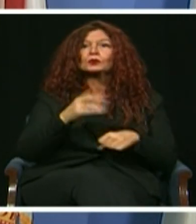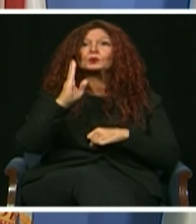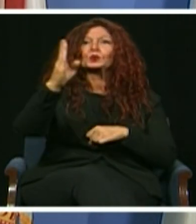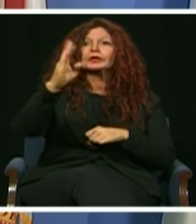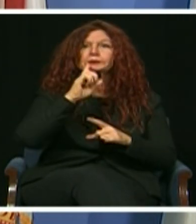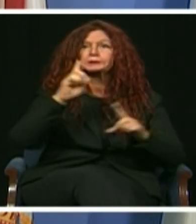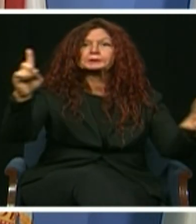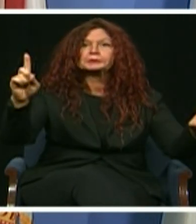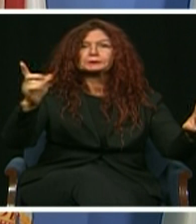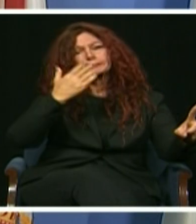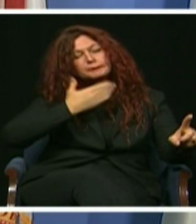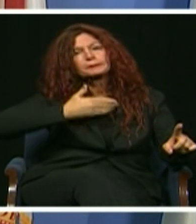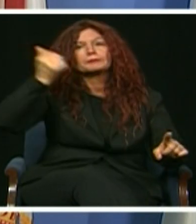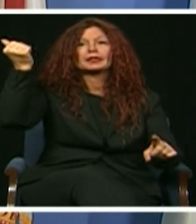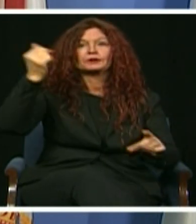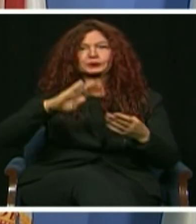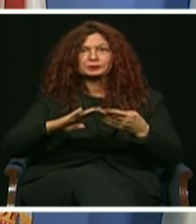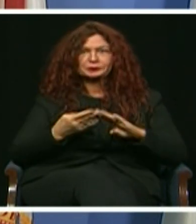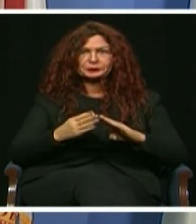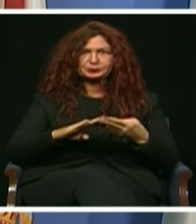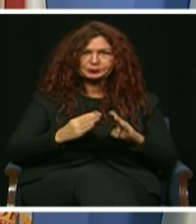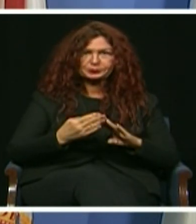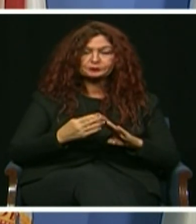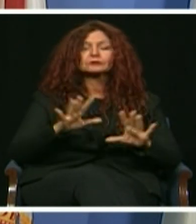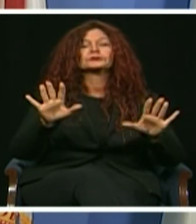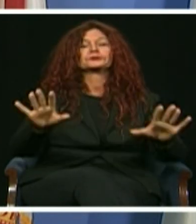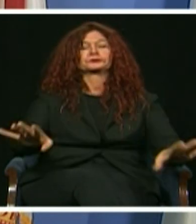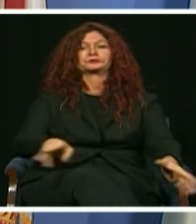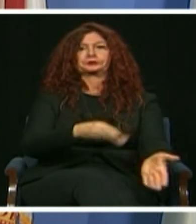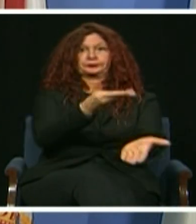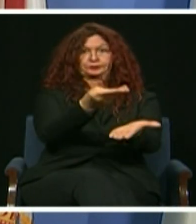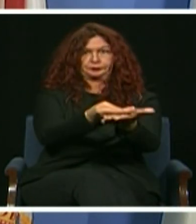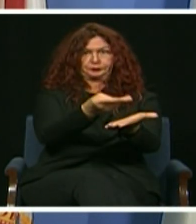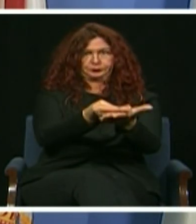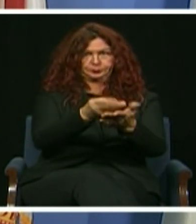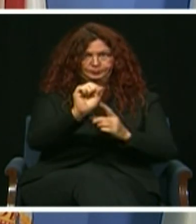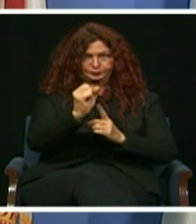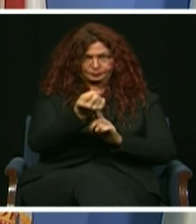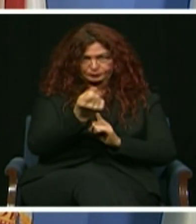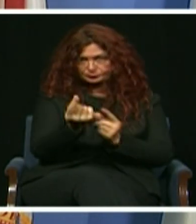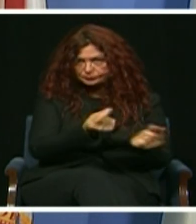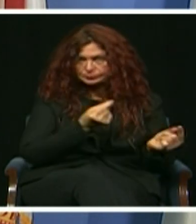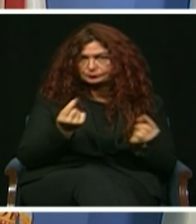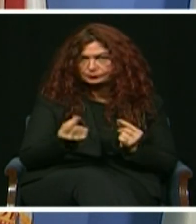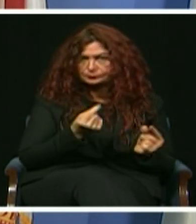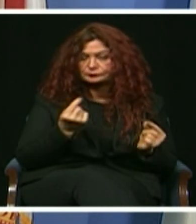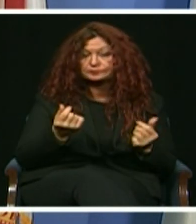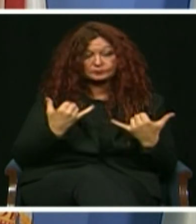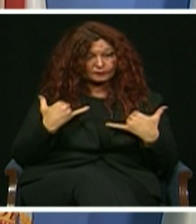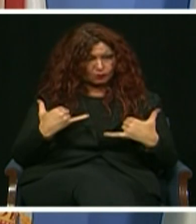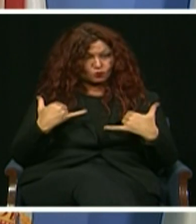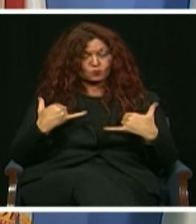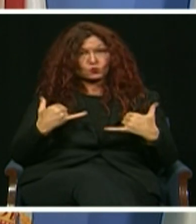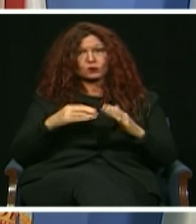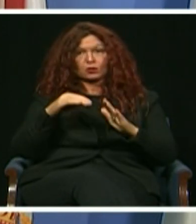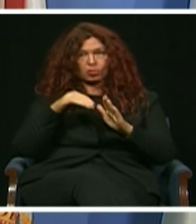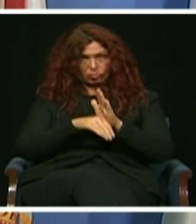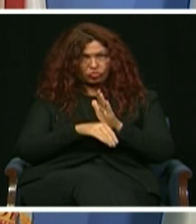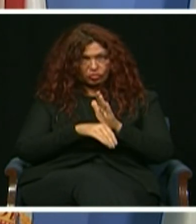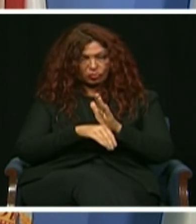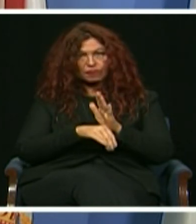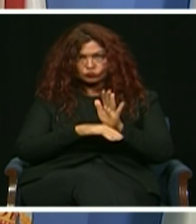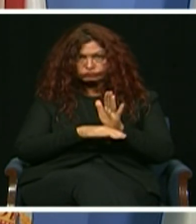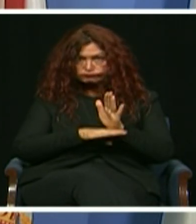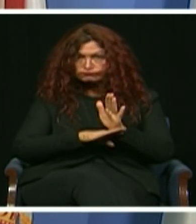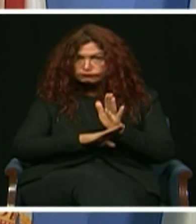As for our economy, we need to create a framework now so that as our economy recovers and rebounds, no one is left